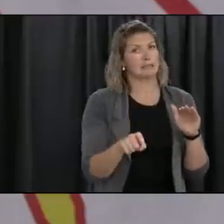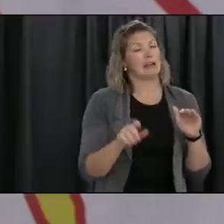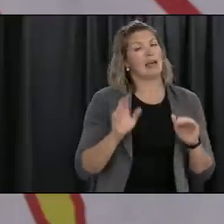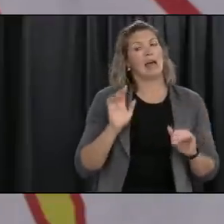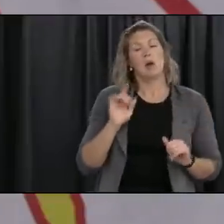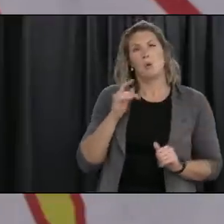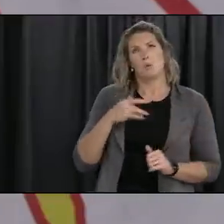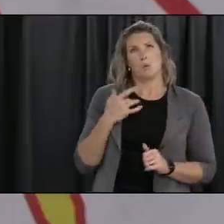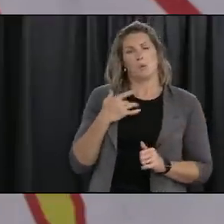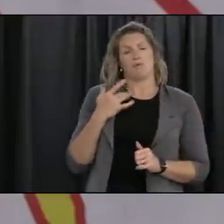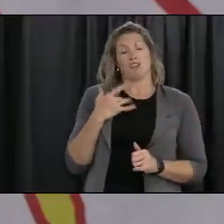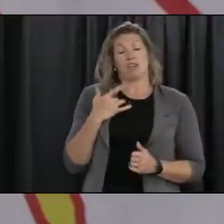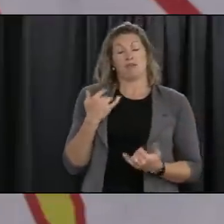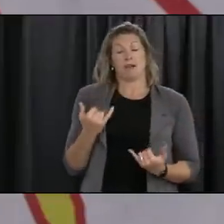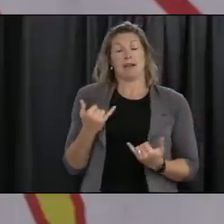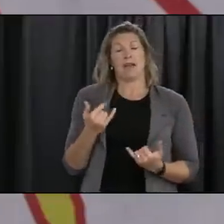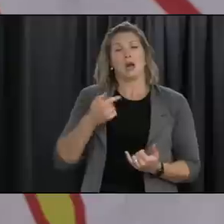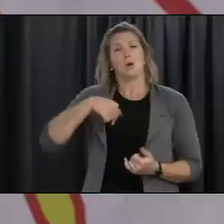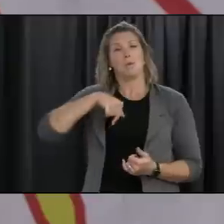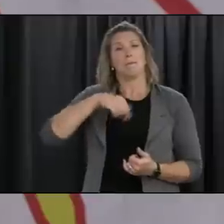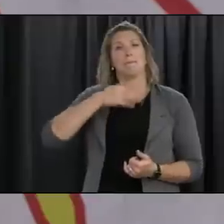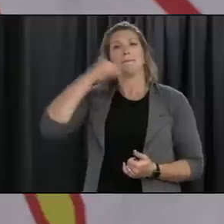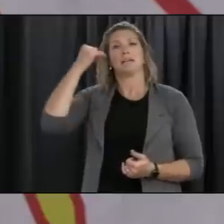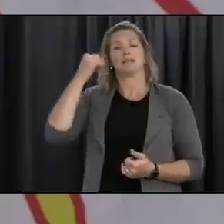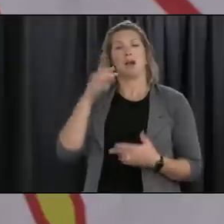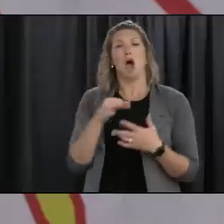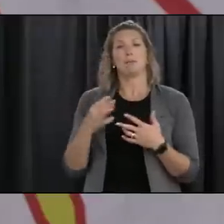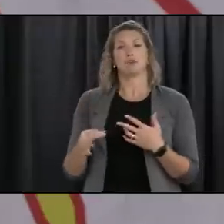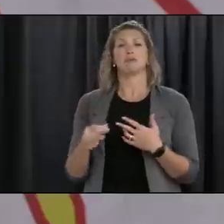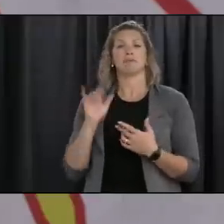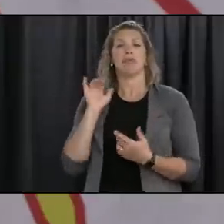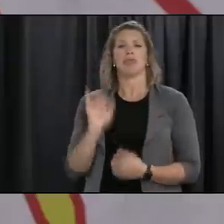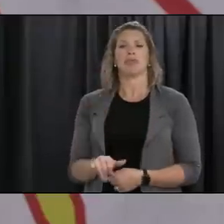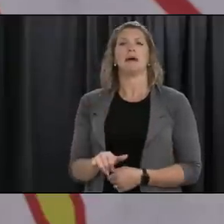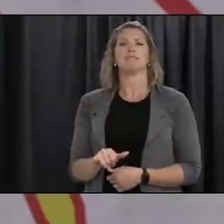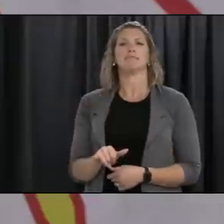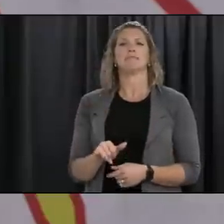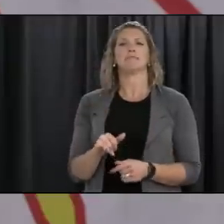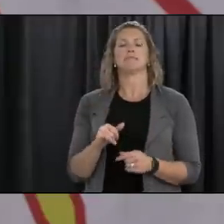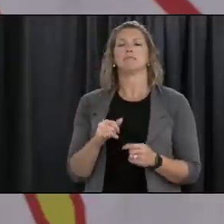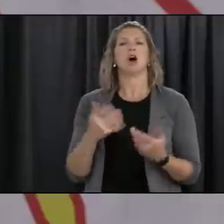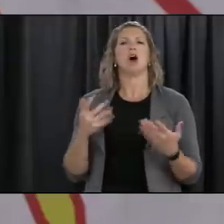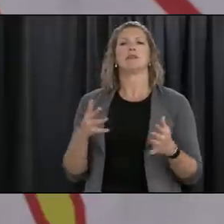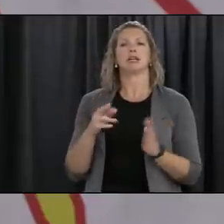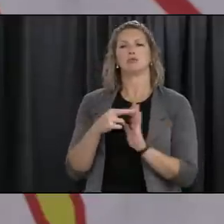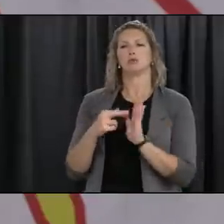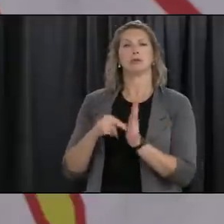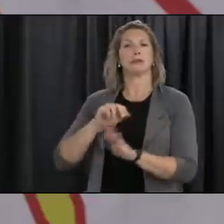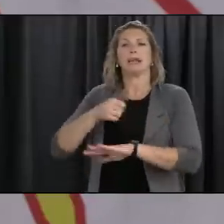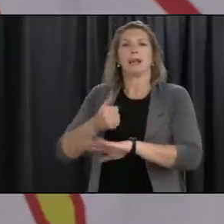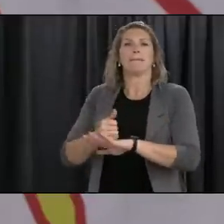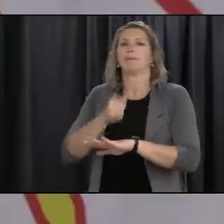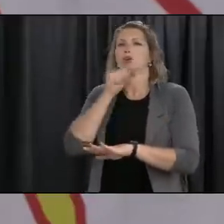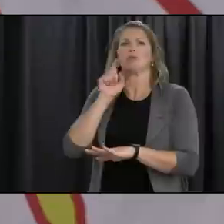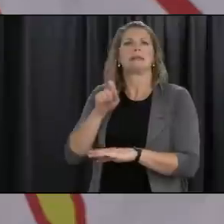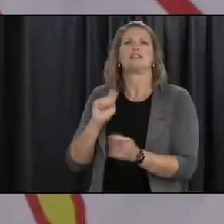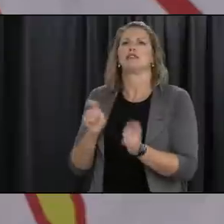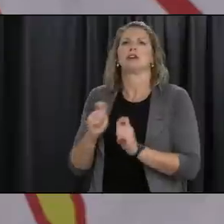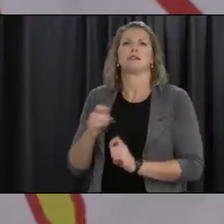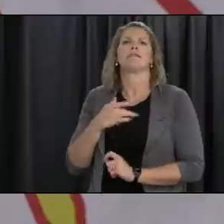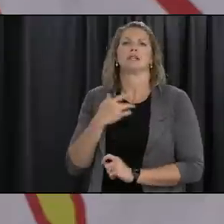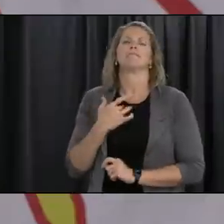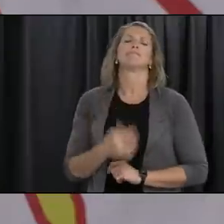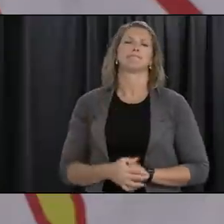choice in in at this moment in time with the with the tools we have in terms of preventing transmission from health care workers entering the province